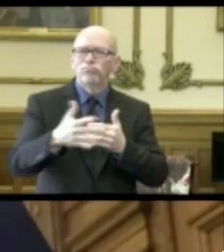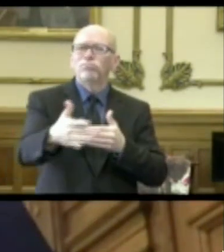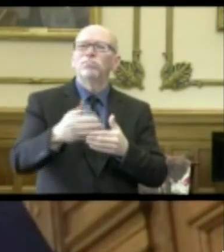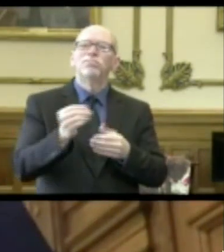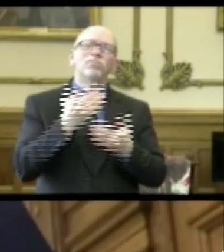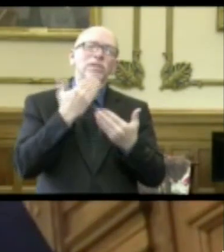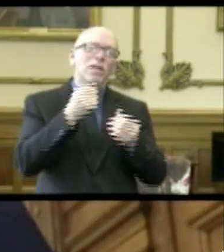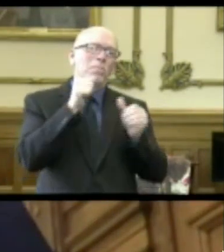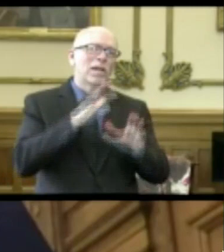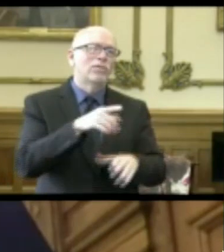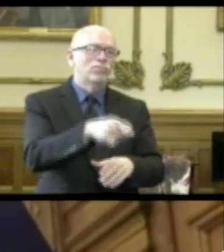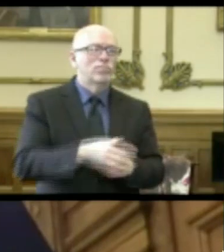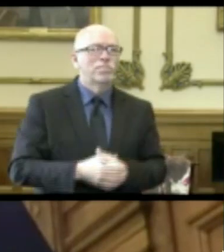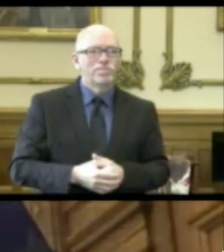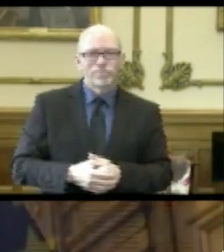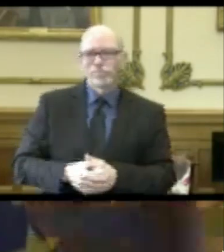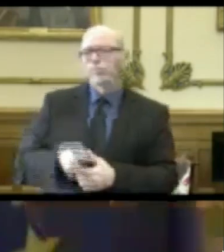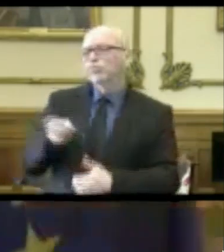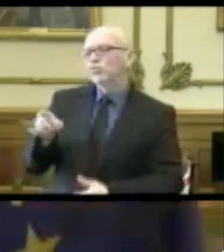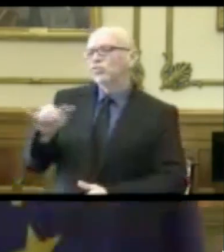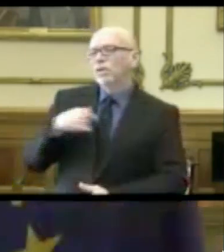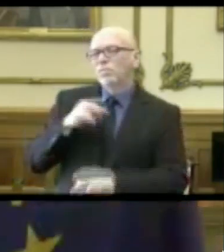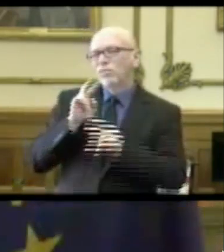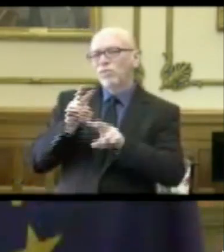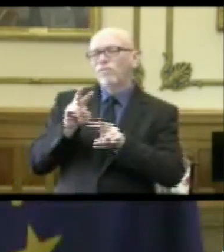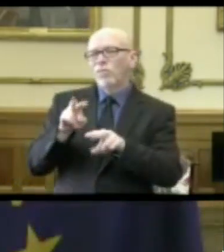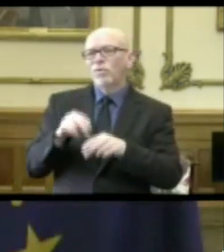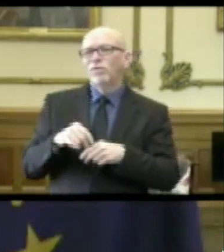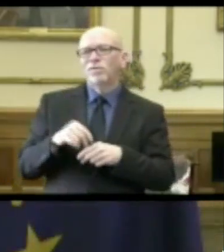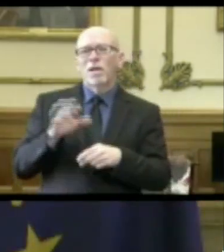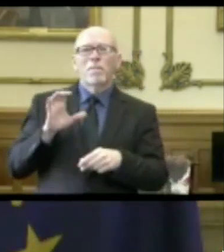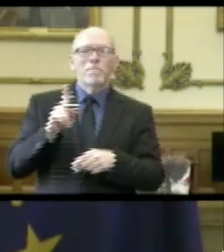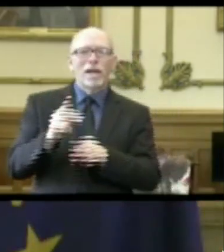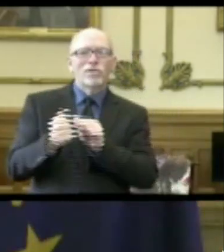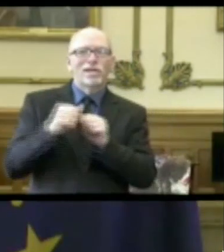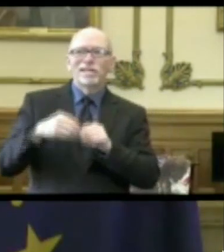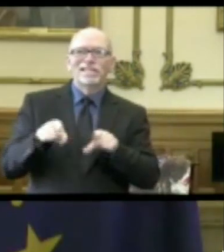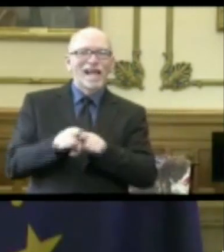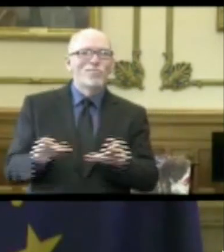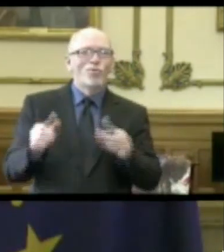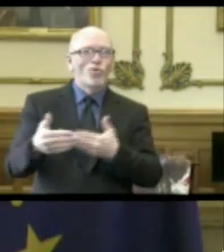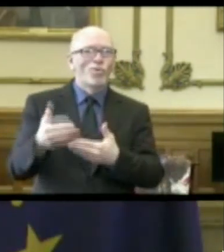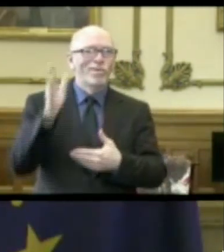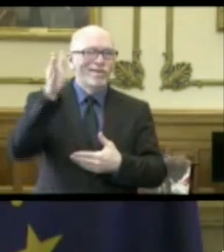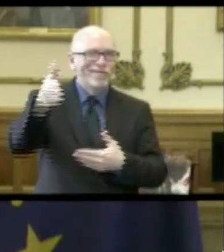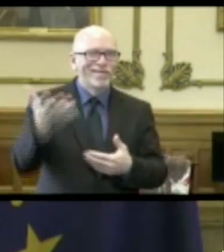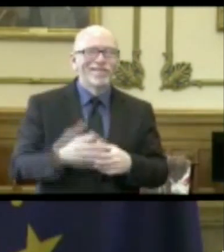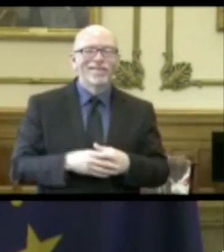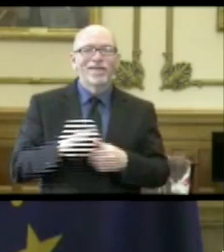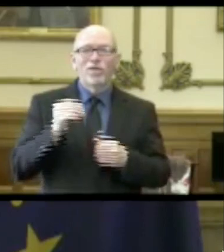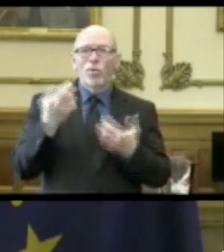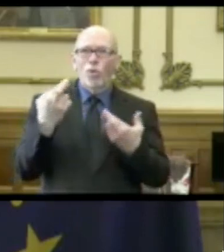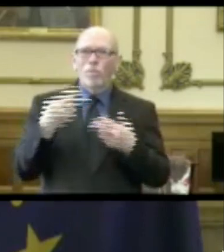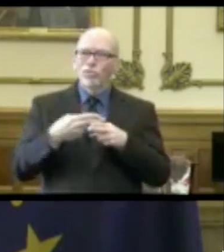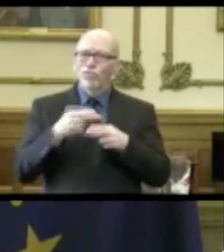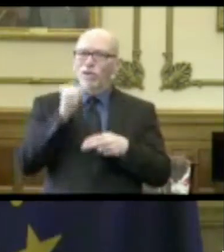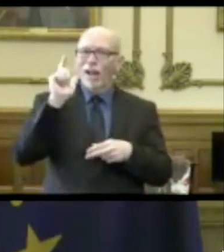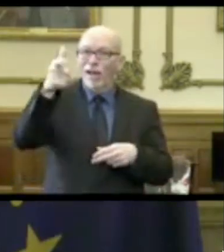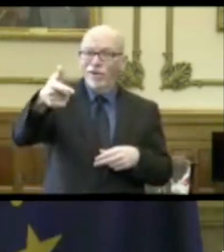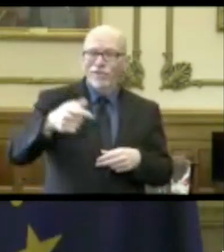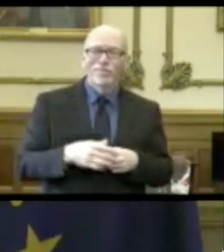thank you, and God bless you. Yeah, you as well. I'm looking forward to being back together in the same room, hopefully sooner rather than later.